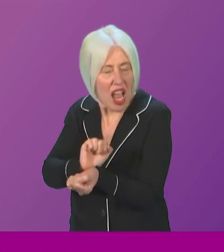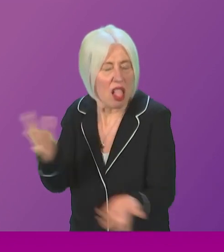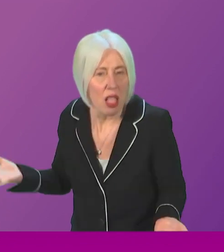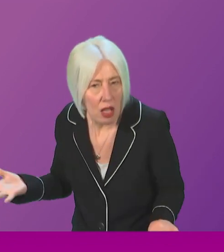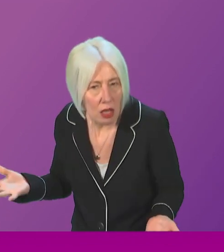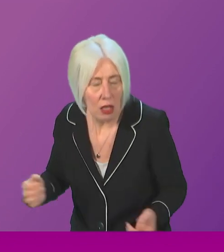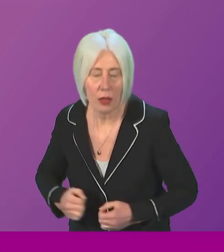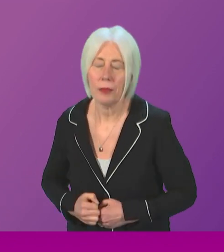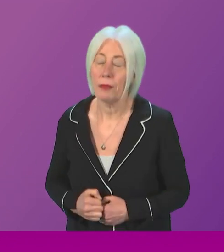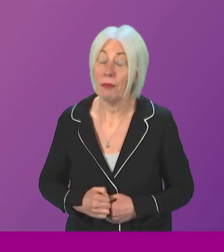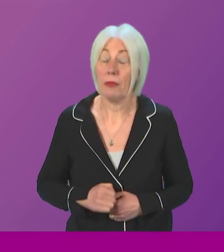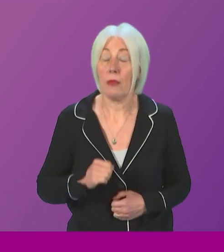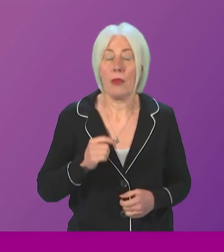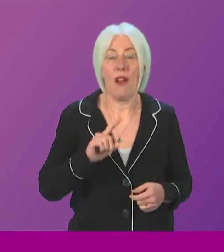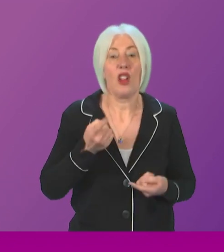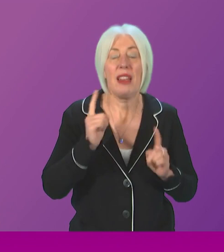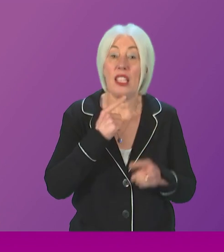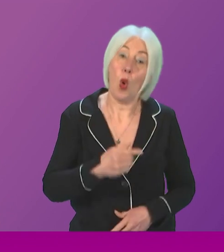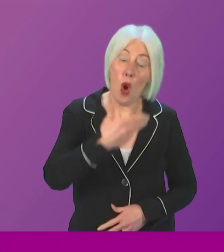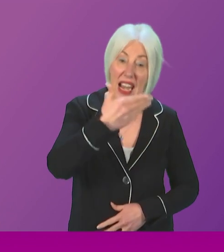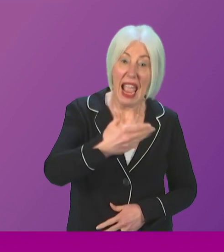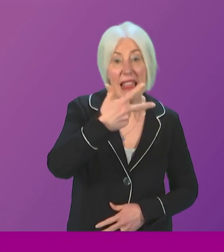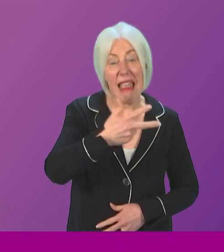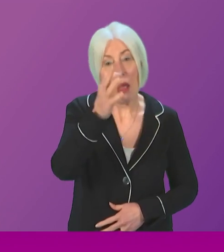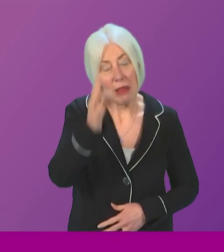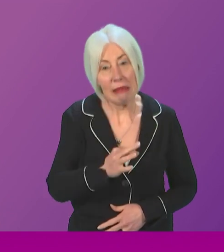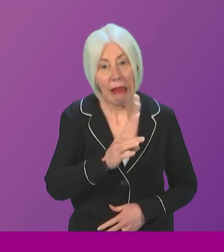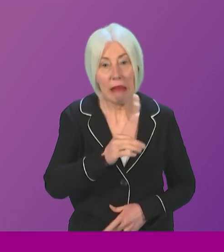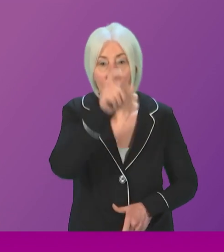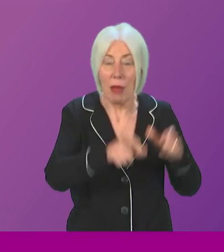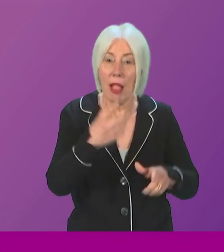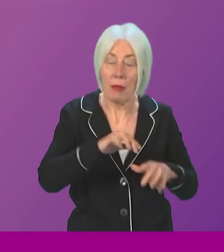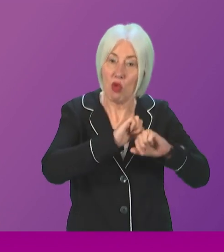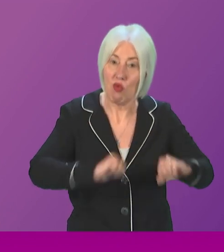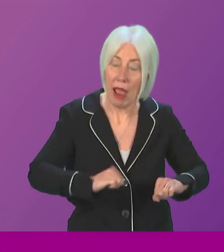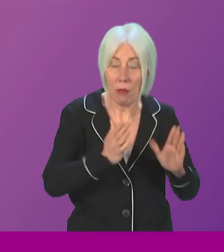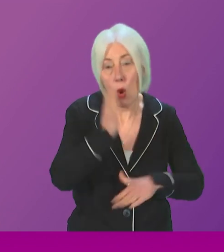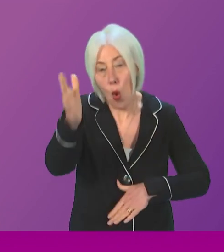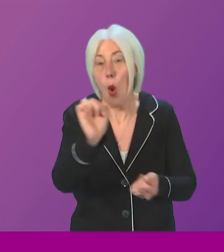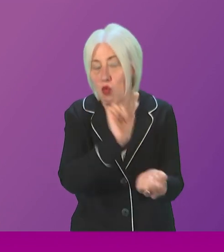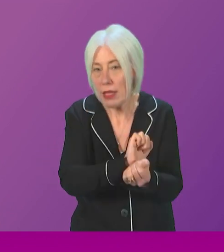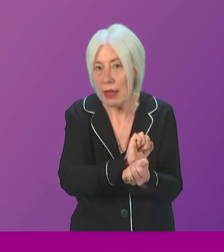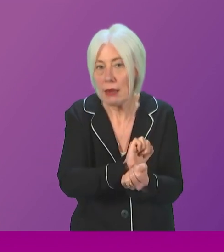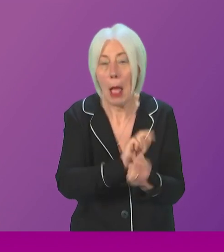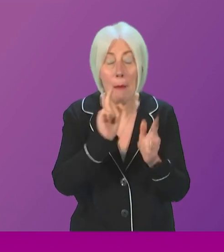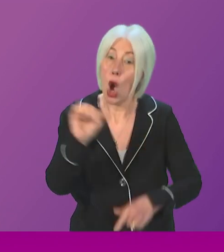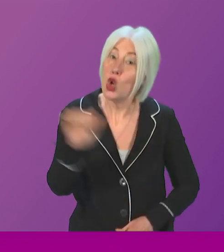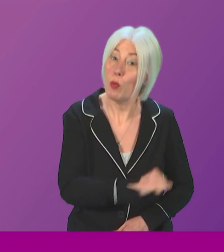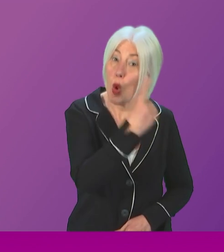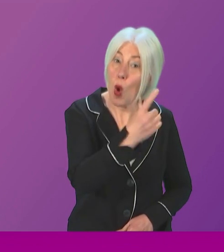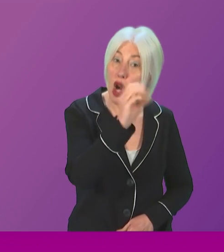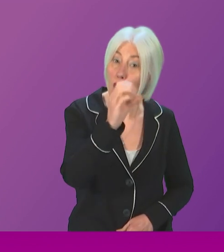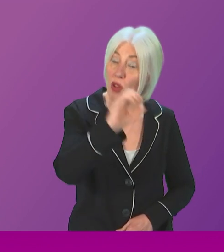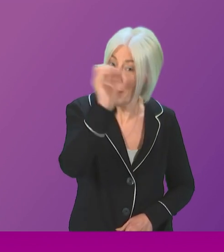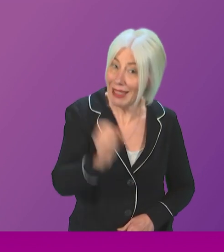to be hailing 98% of people convicted of rape going to prison. It should, it must be 100%